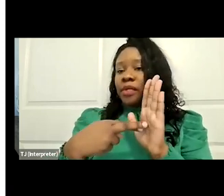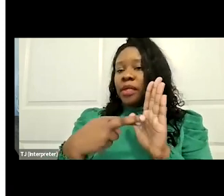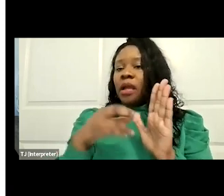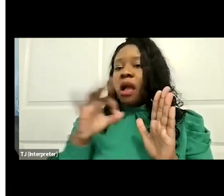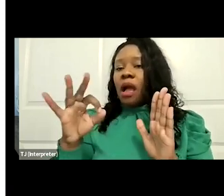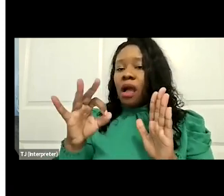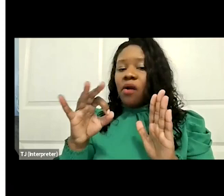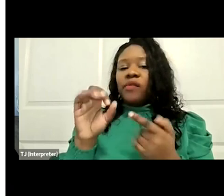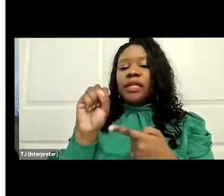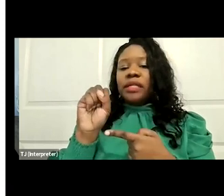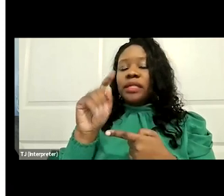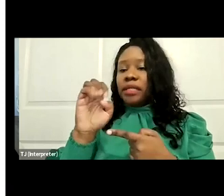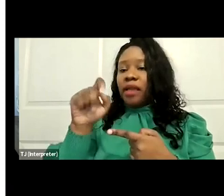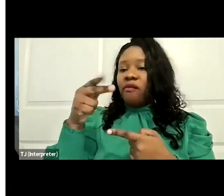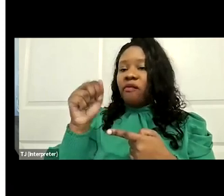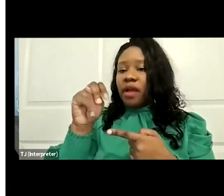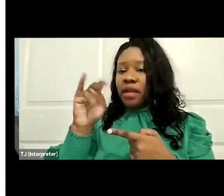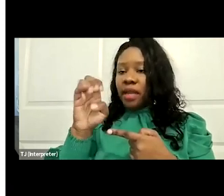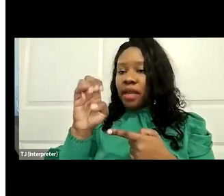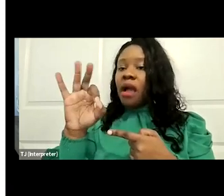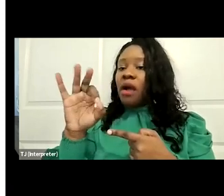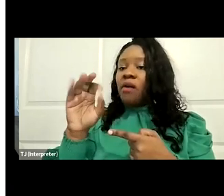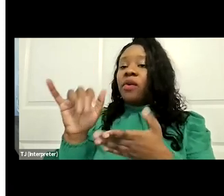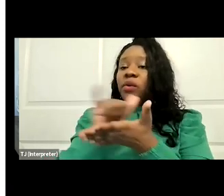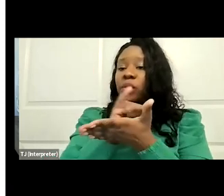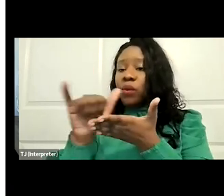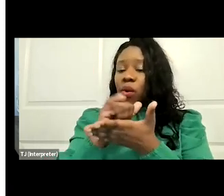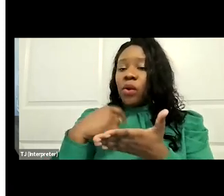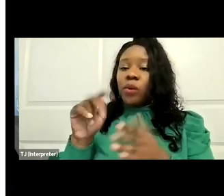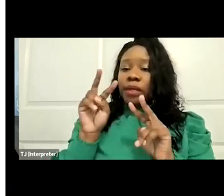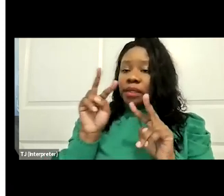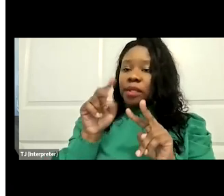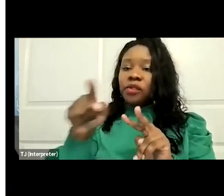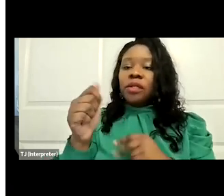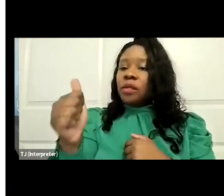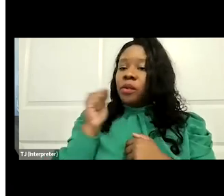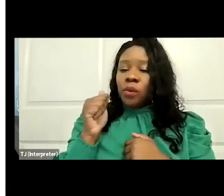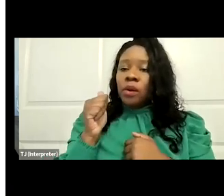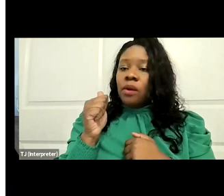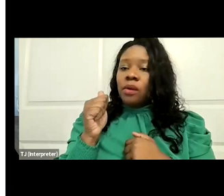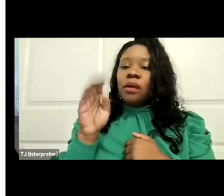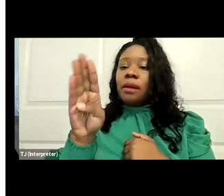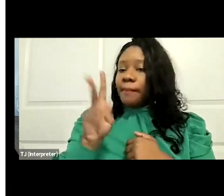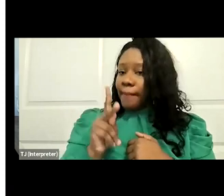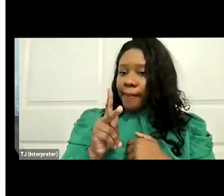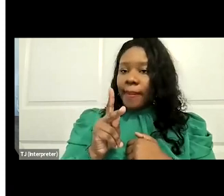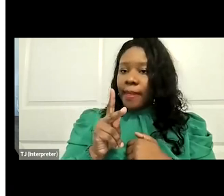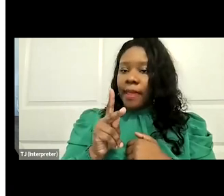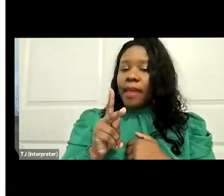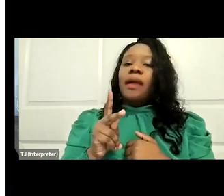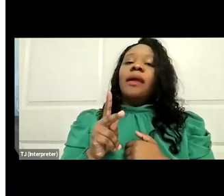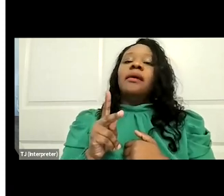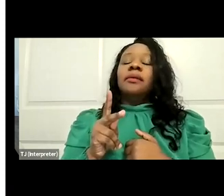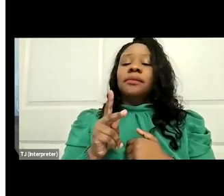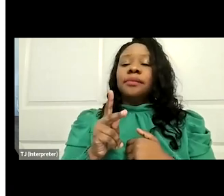Stefanik of New York. We anticipate that she will not be returning. And as